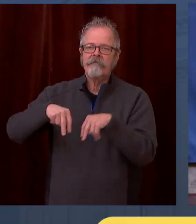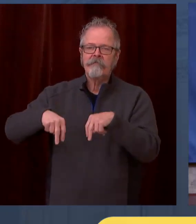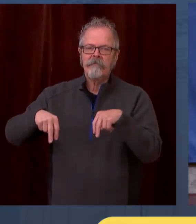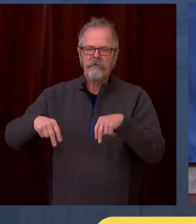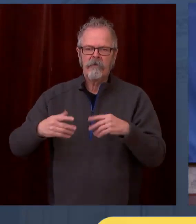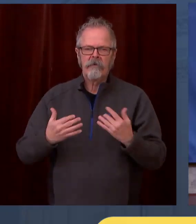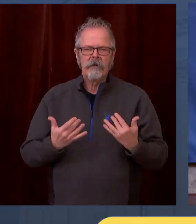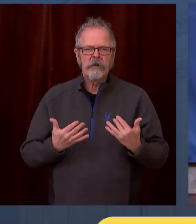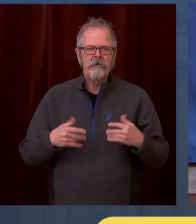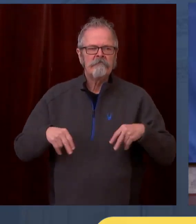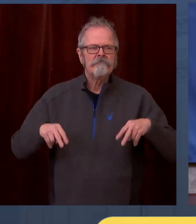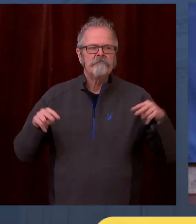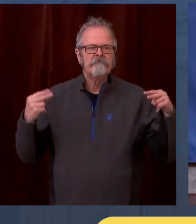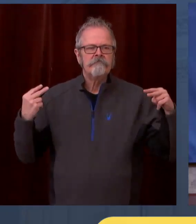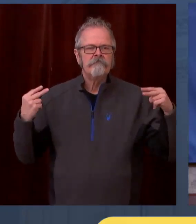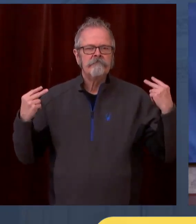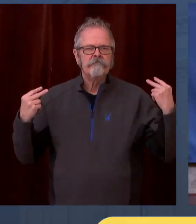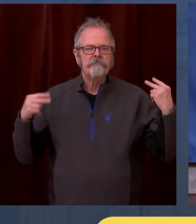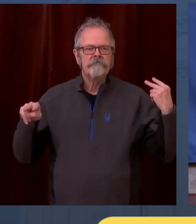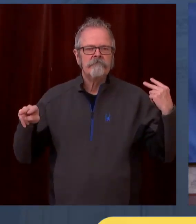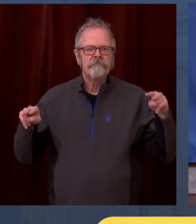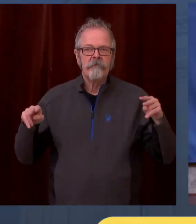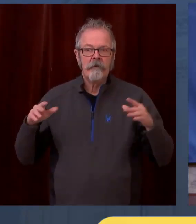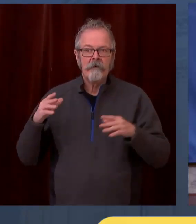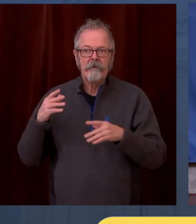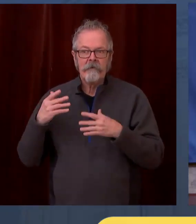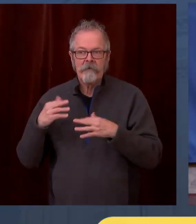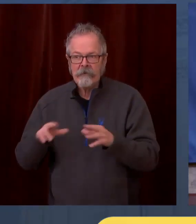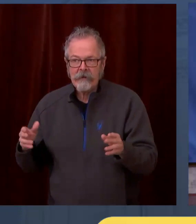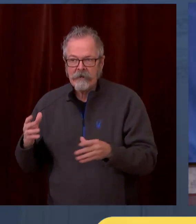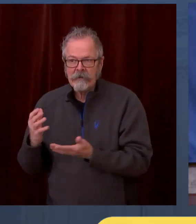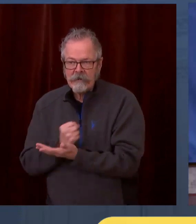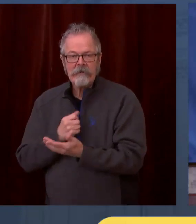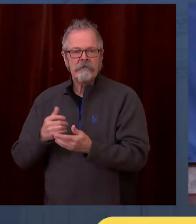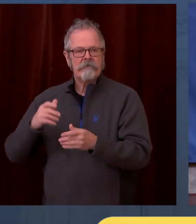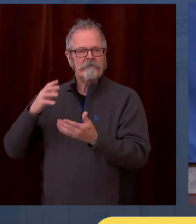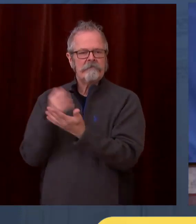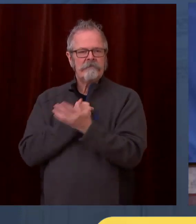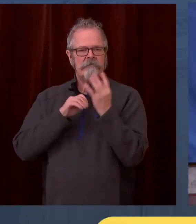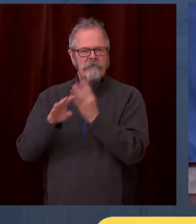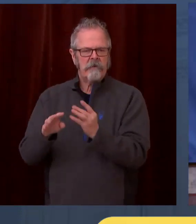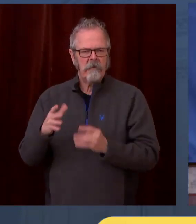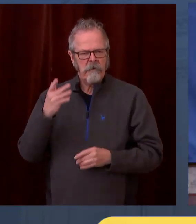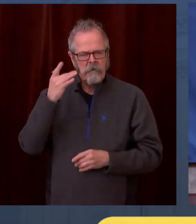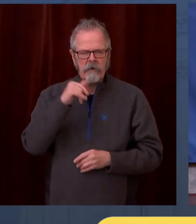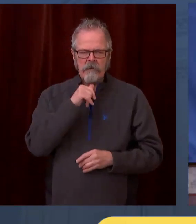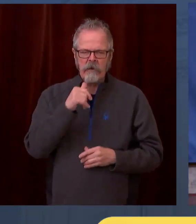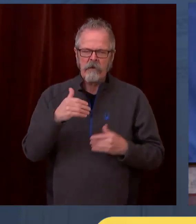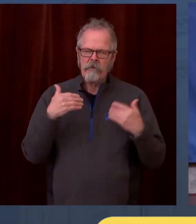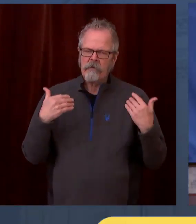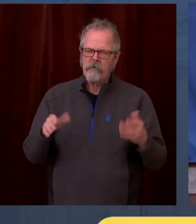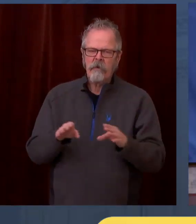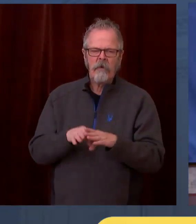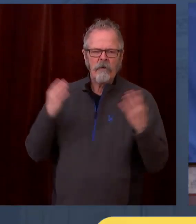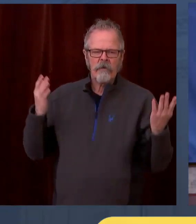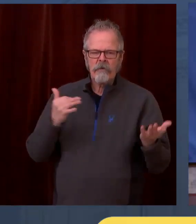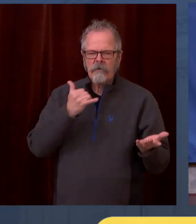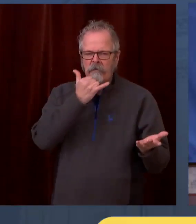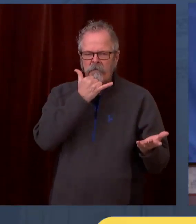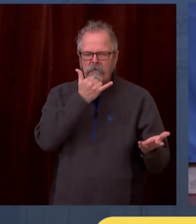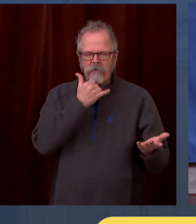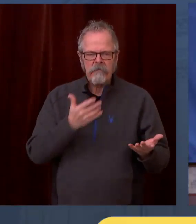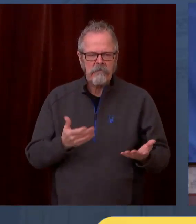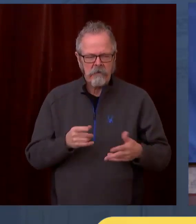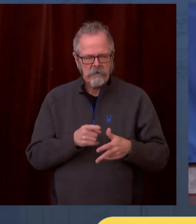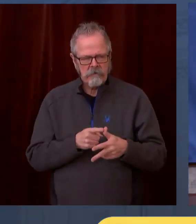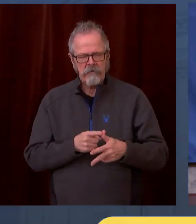immediately meet the demand? And with the CDC's allowance of smoking as a comorbidity, does the state plan to quantify what level of